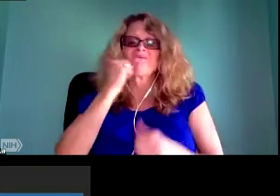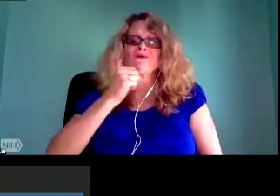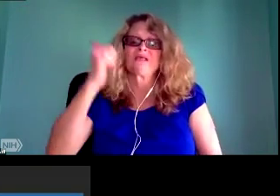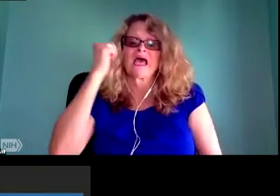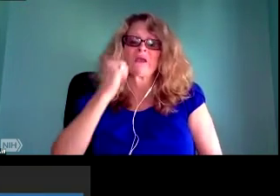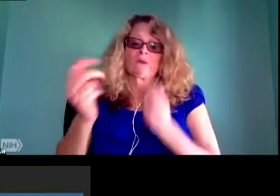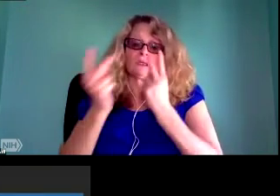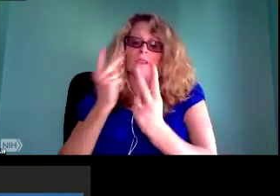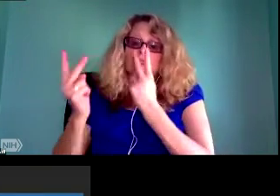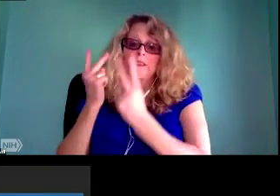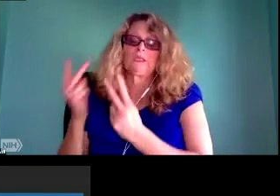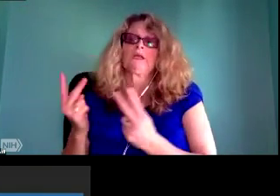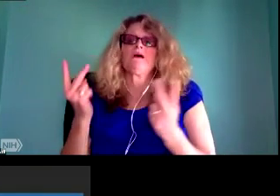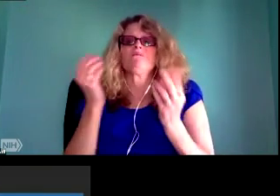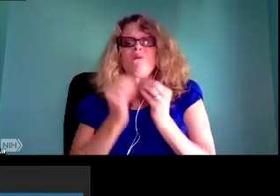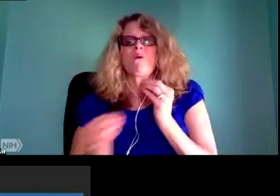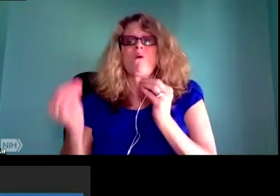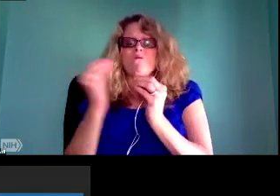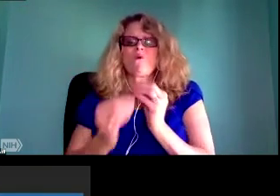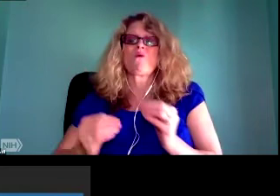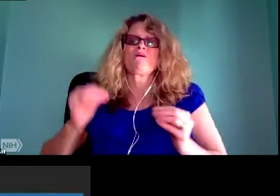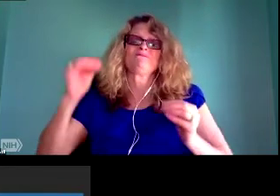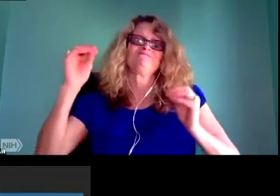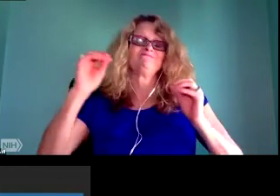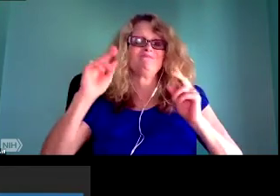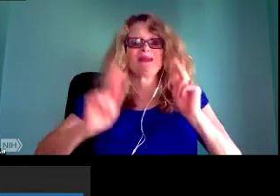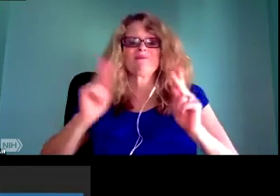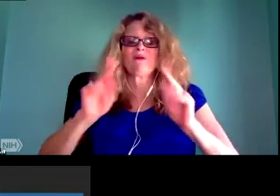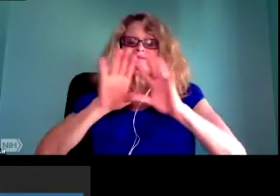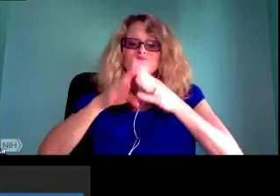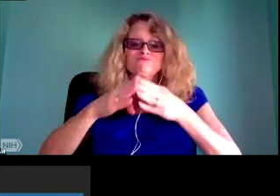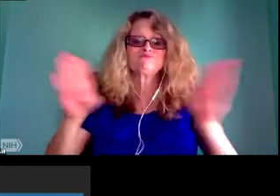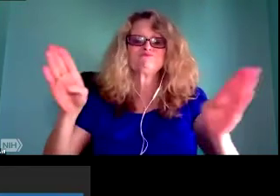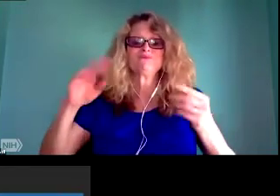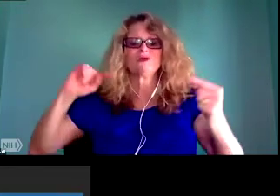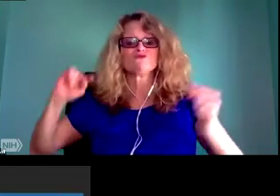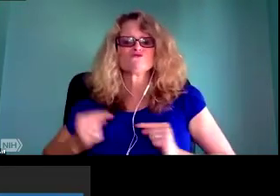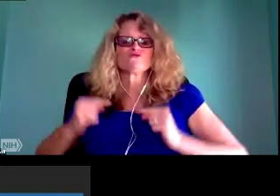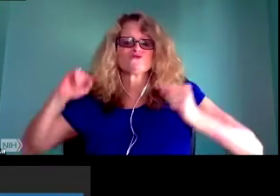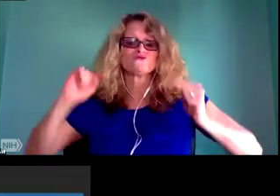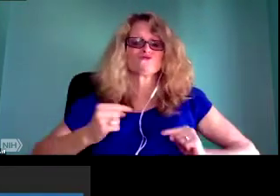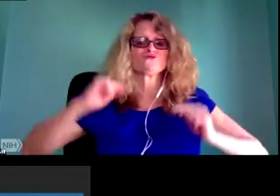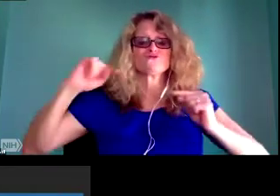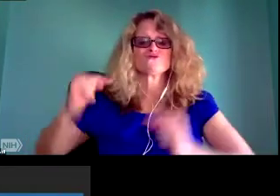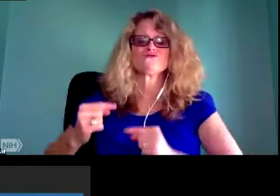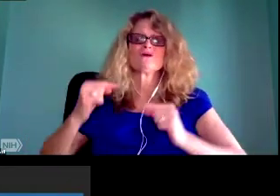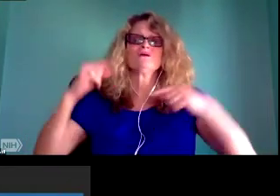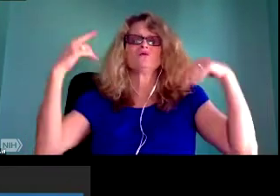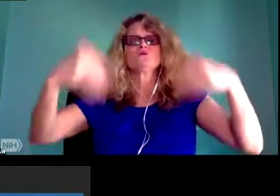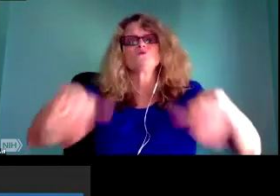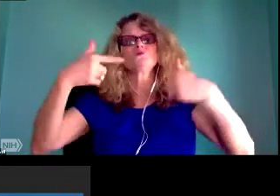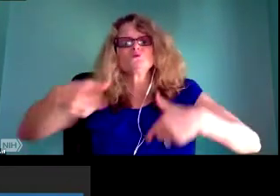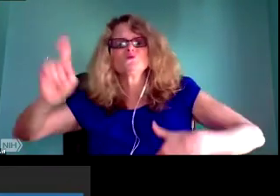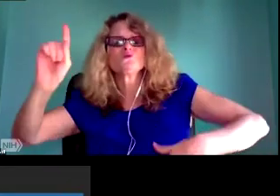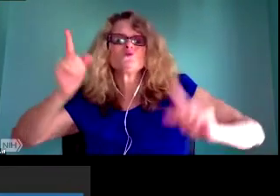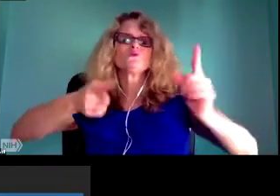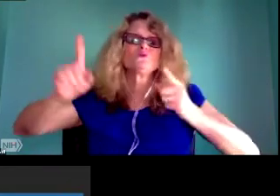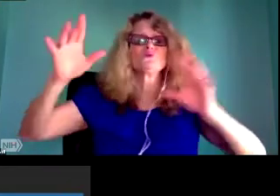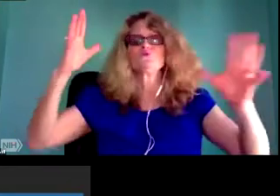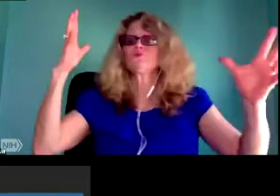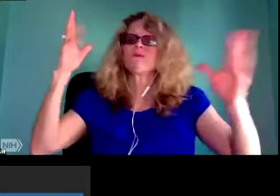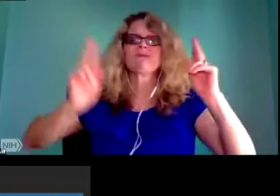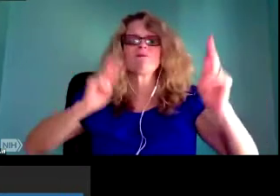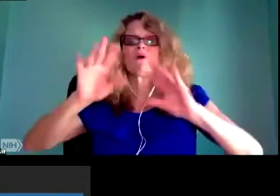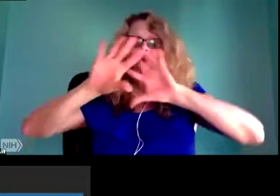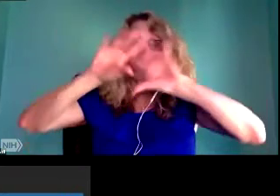society and technology, we cannot even begin to keep up with the incredible amount of work there